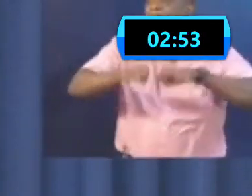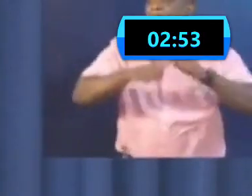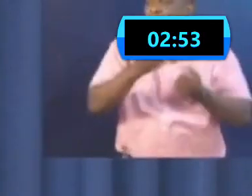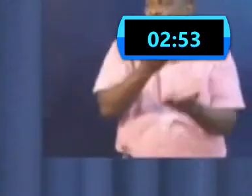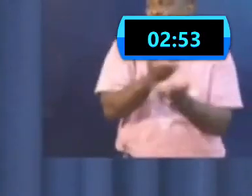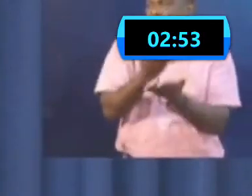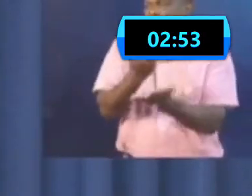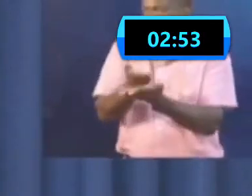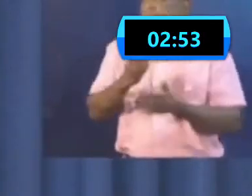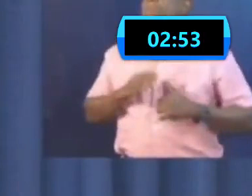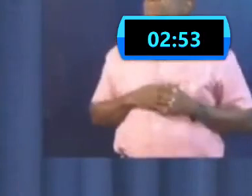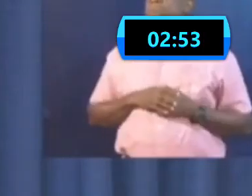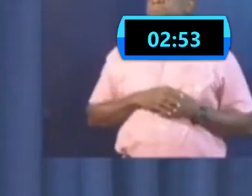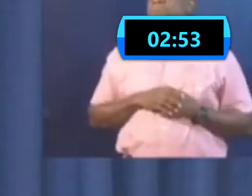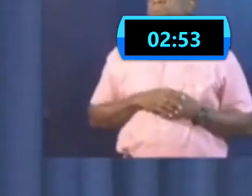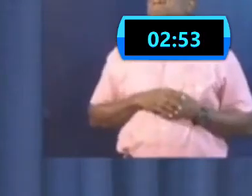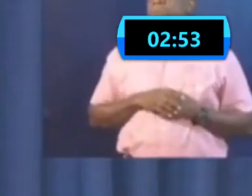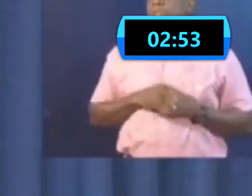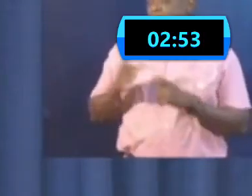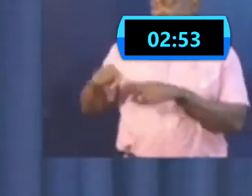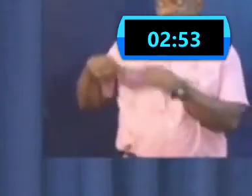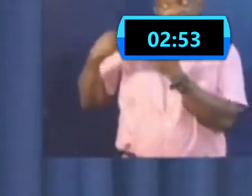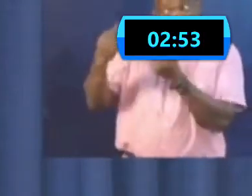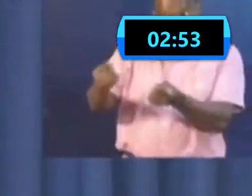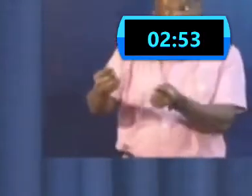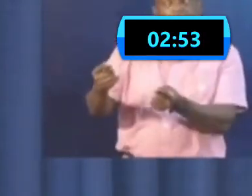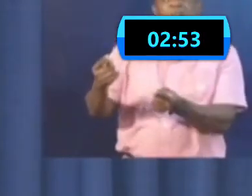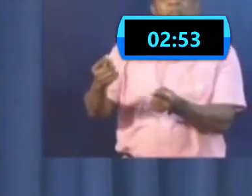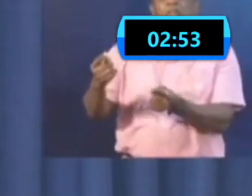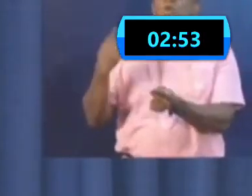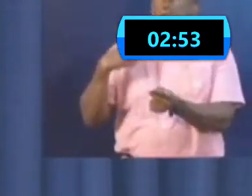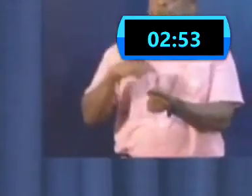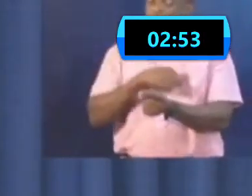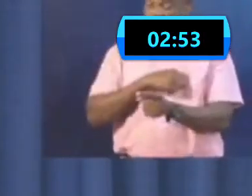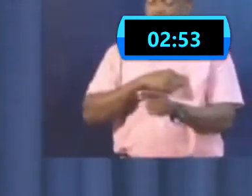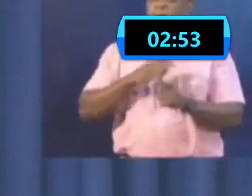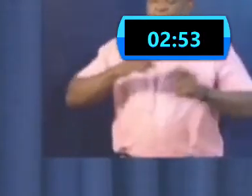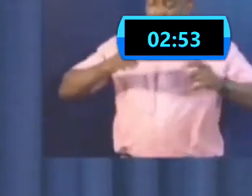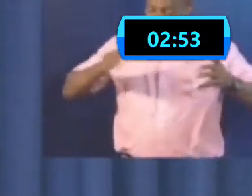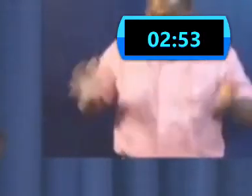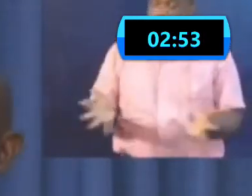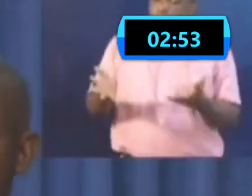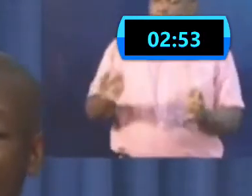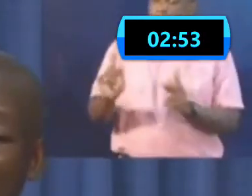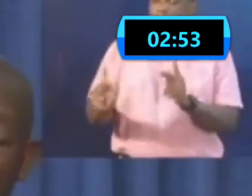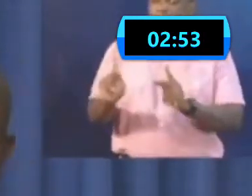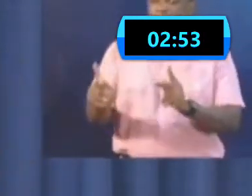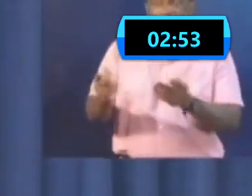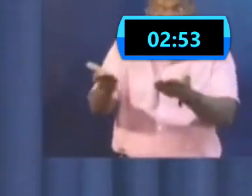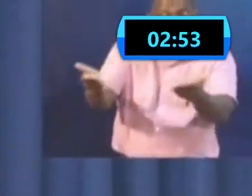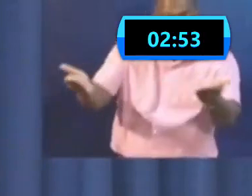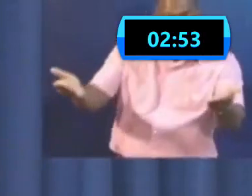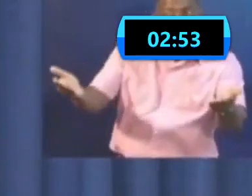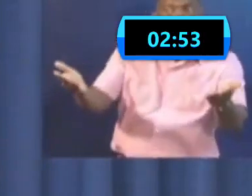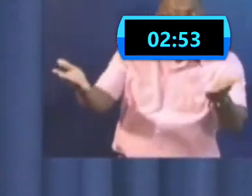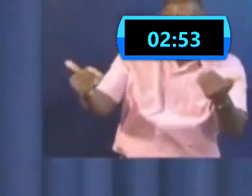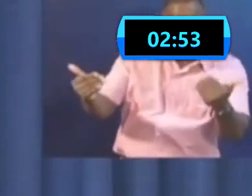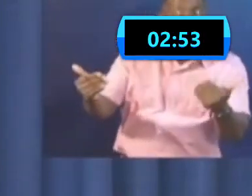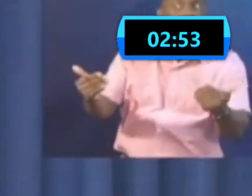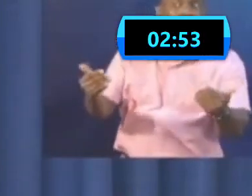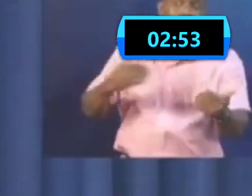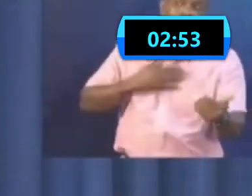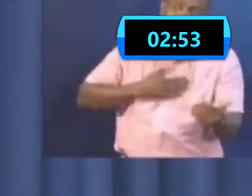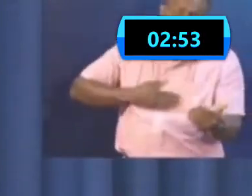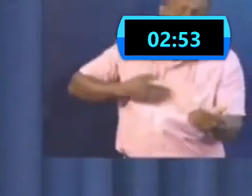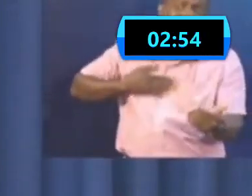we took the population into our confidence and said to the people of Trinidad and